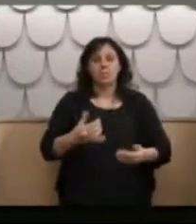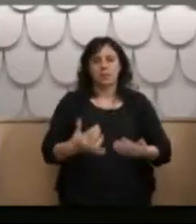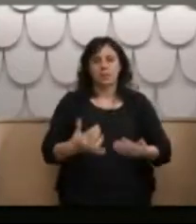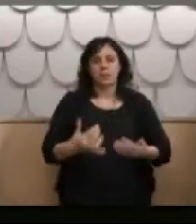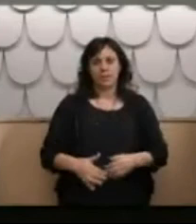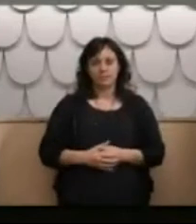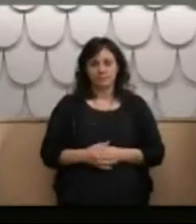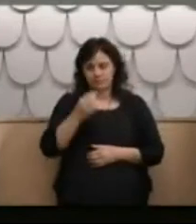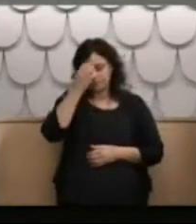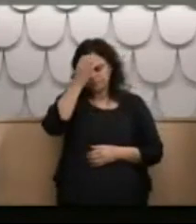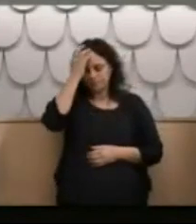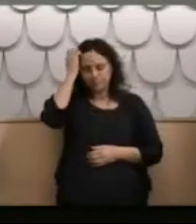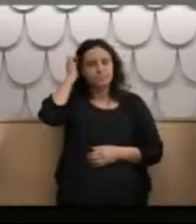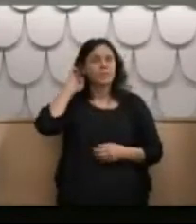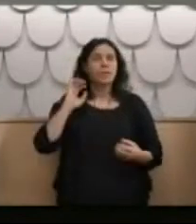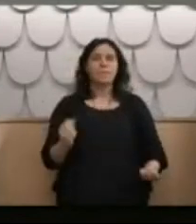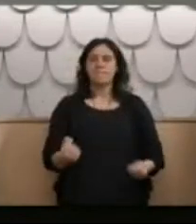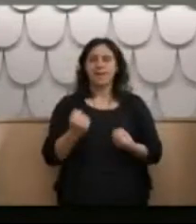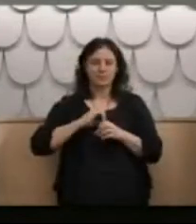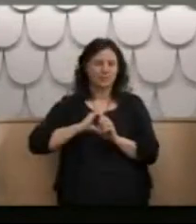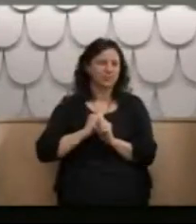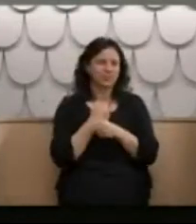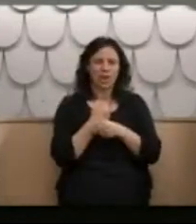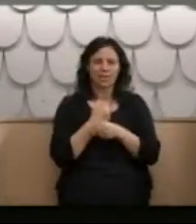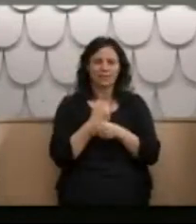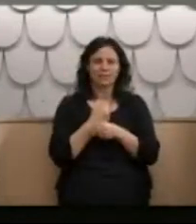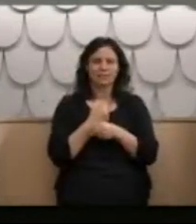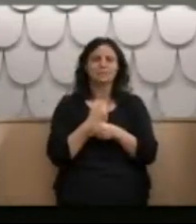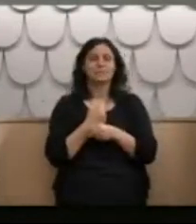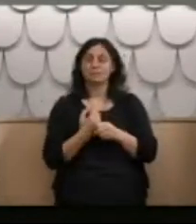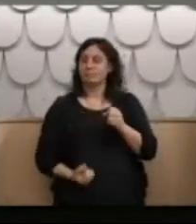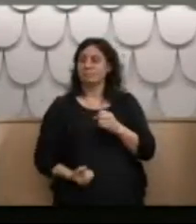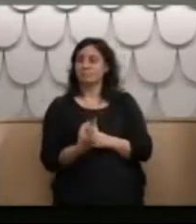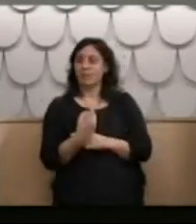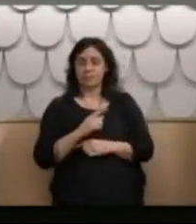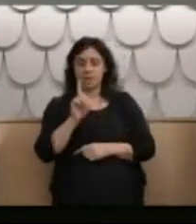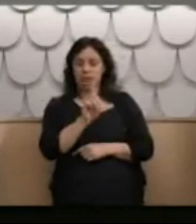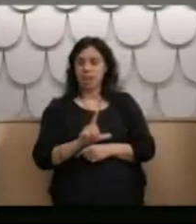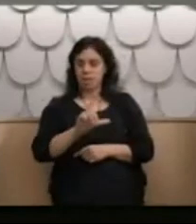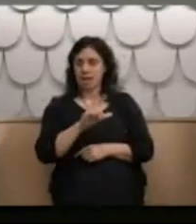My muscles are all knotted up. They start knotting up in Lake Alice and have never stopped.